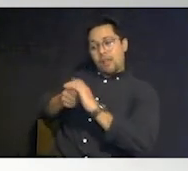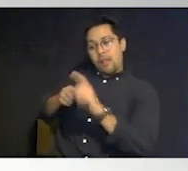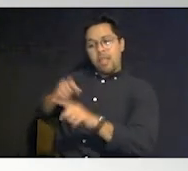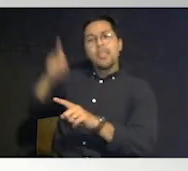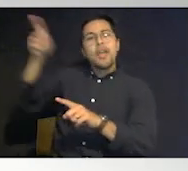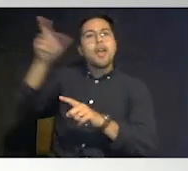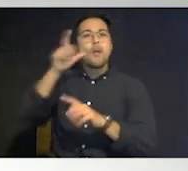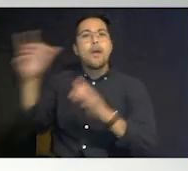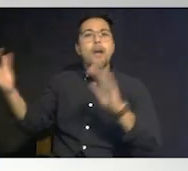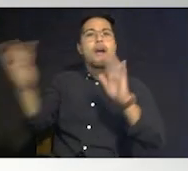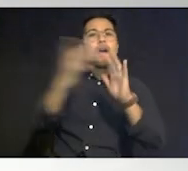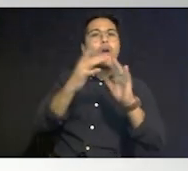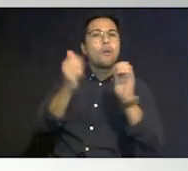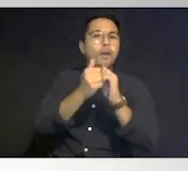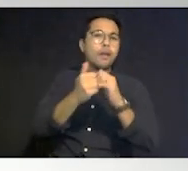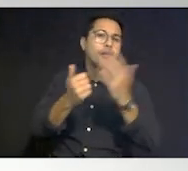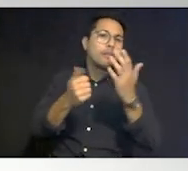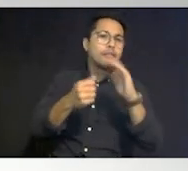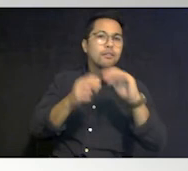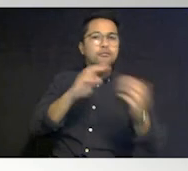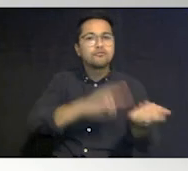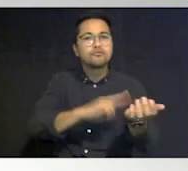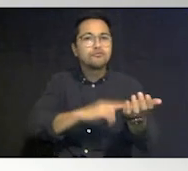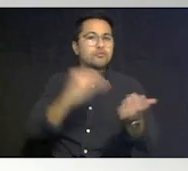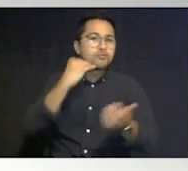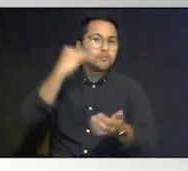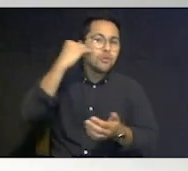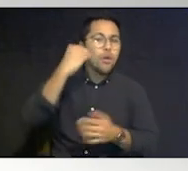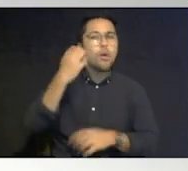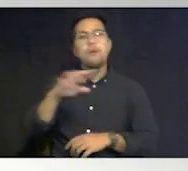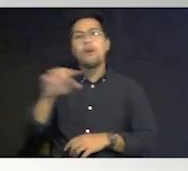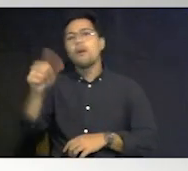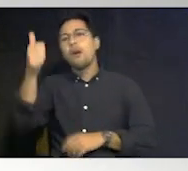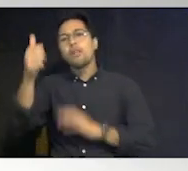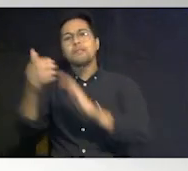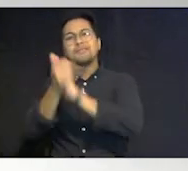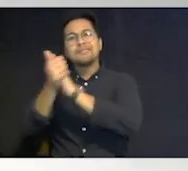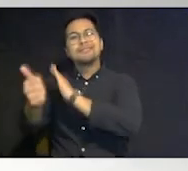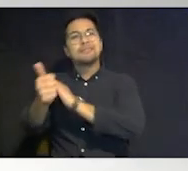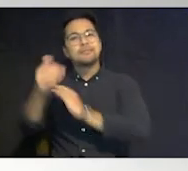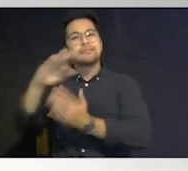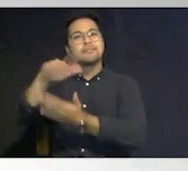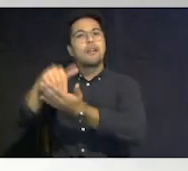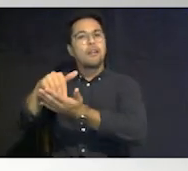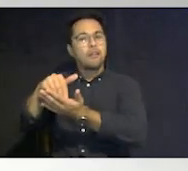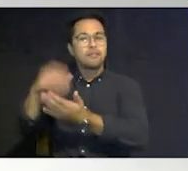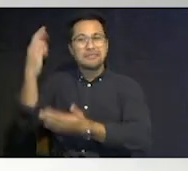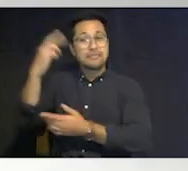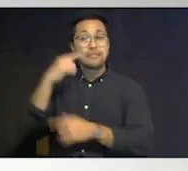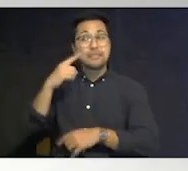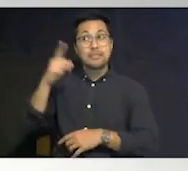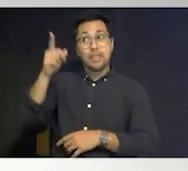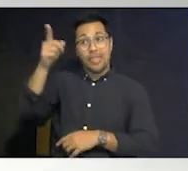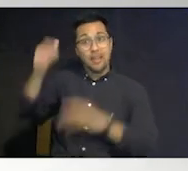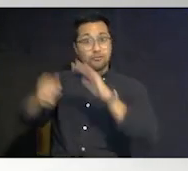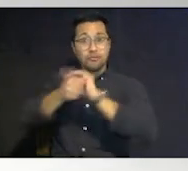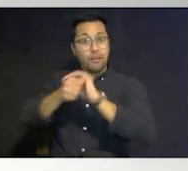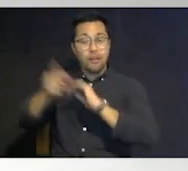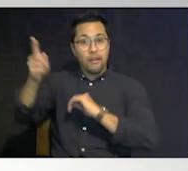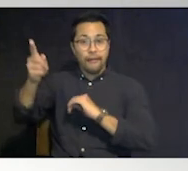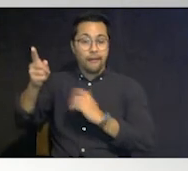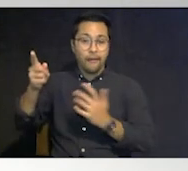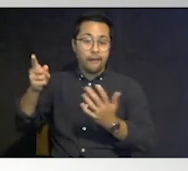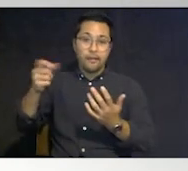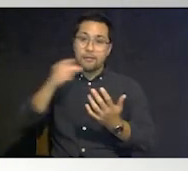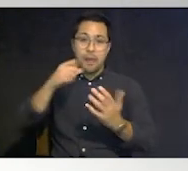link with a nursing home or another skilled center because the needs of the individual aren't going to be met even in a special